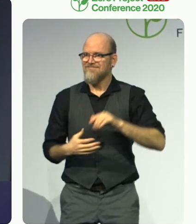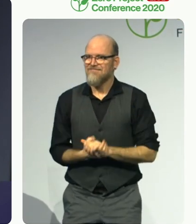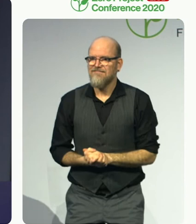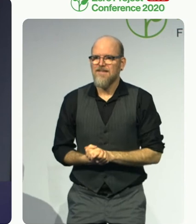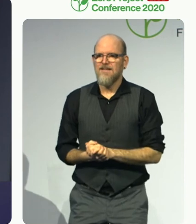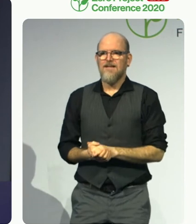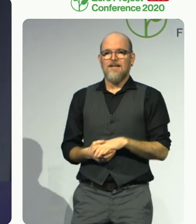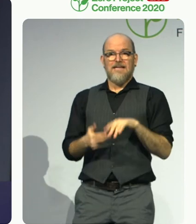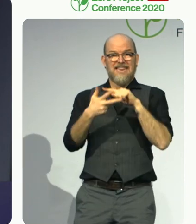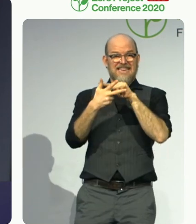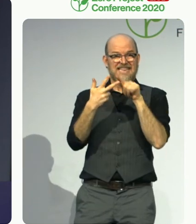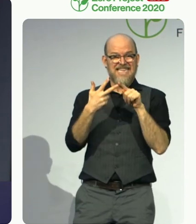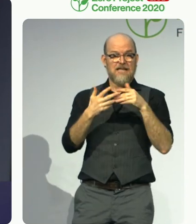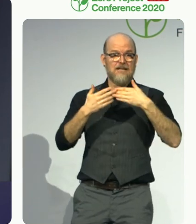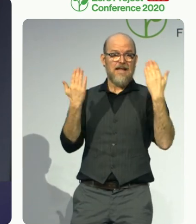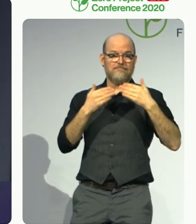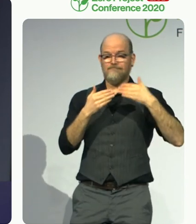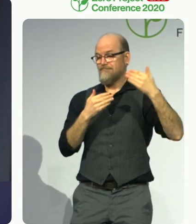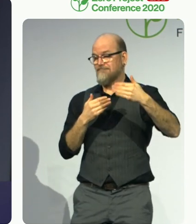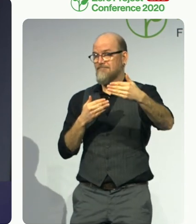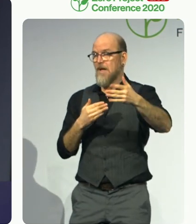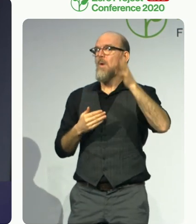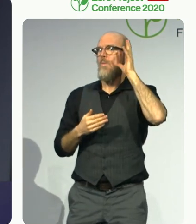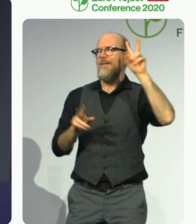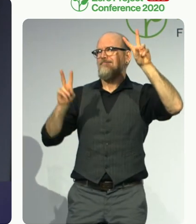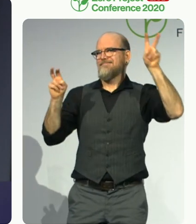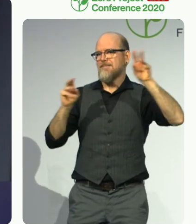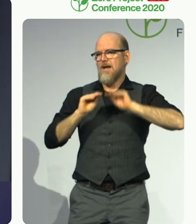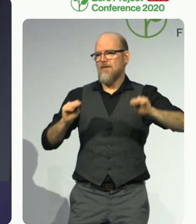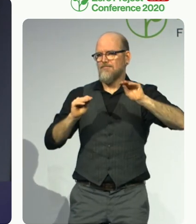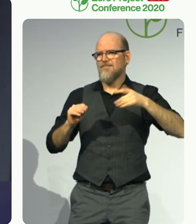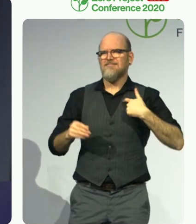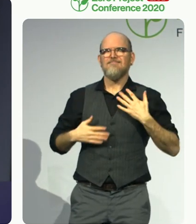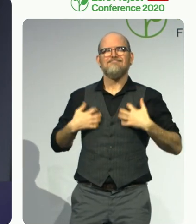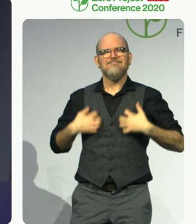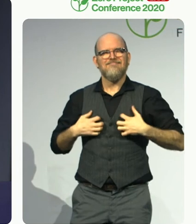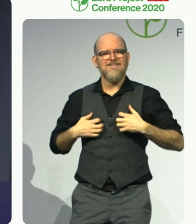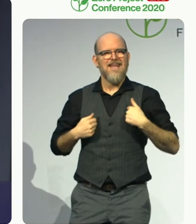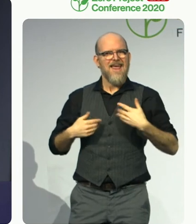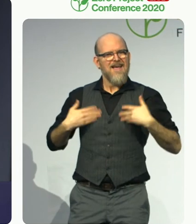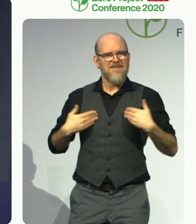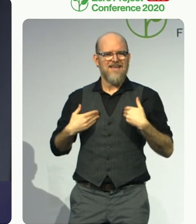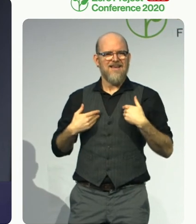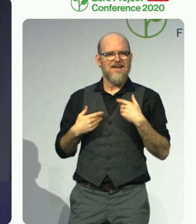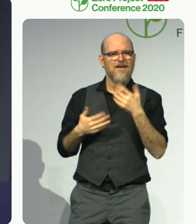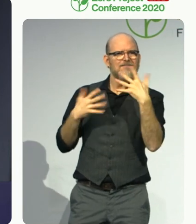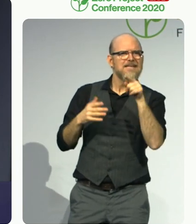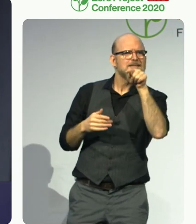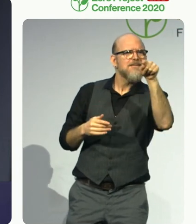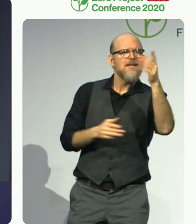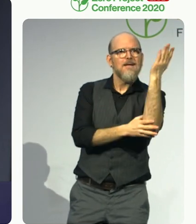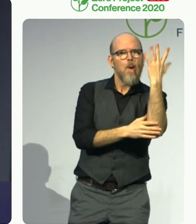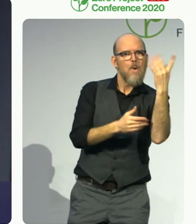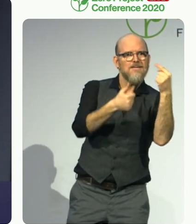forward to so many of the things we are planned, that are planned. There are just some of them